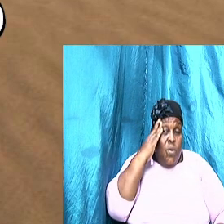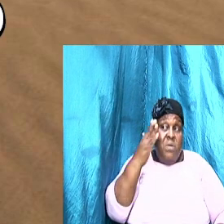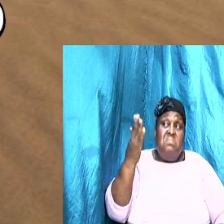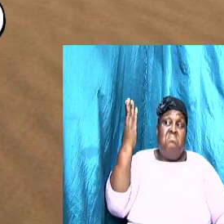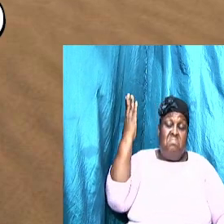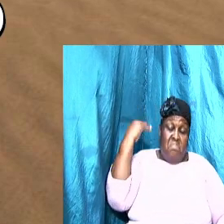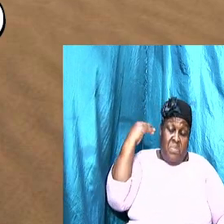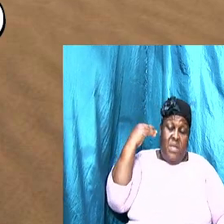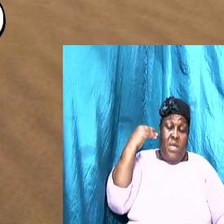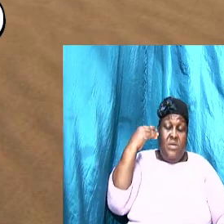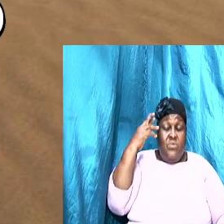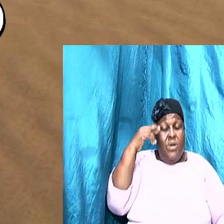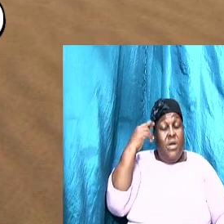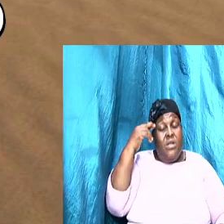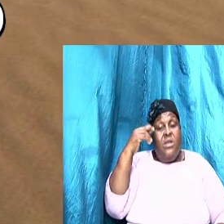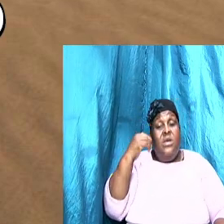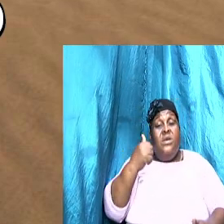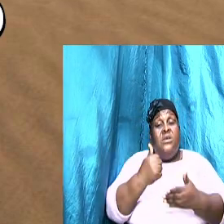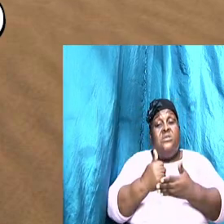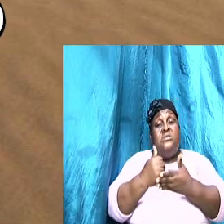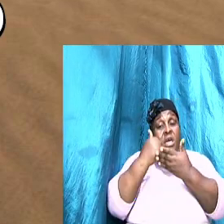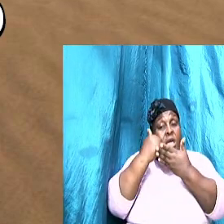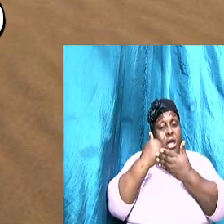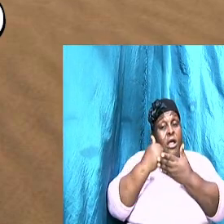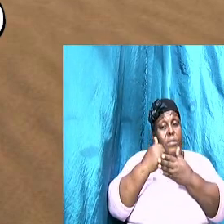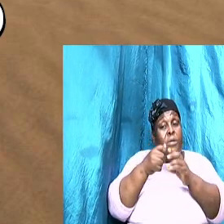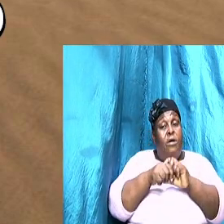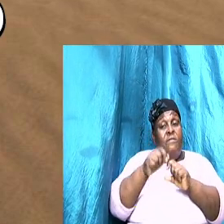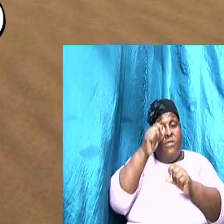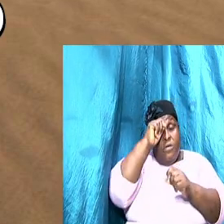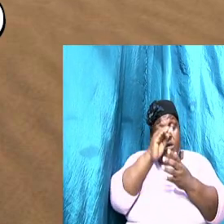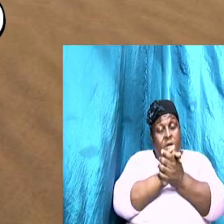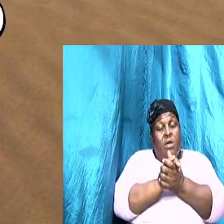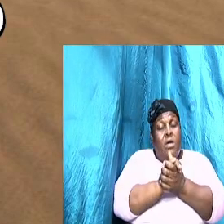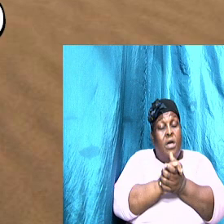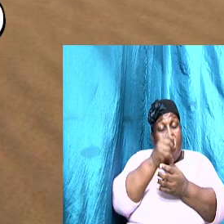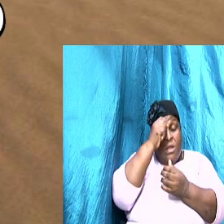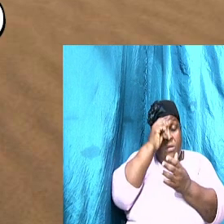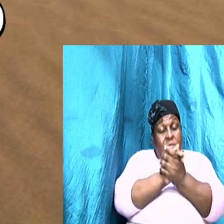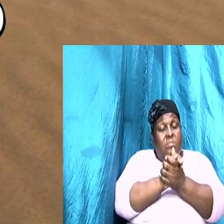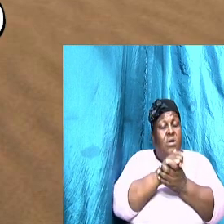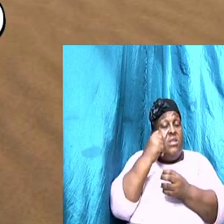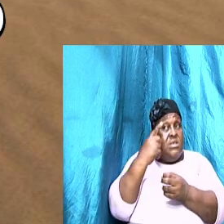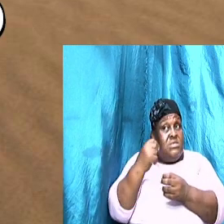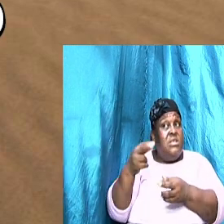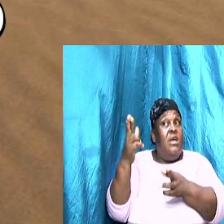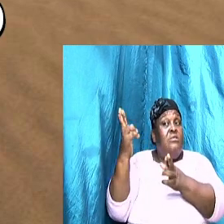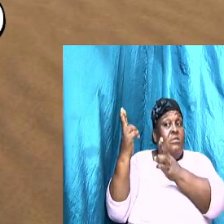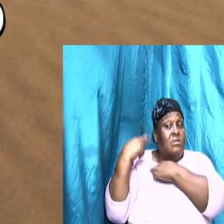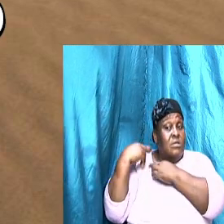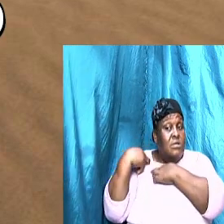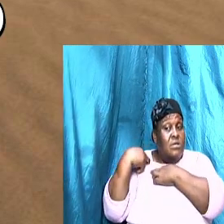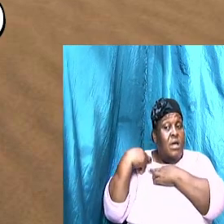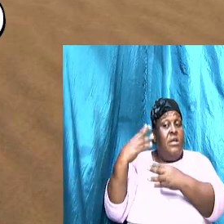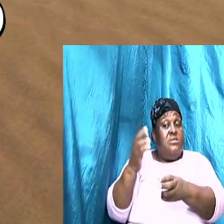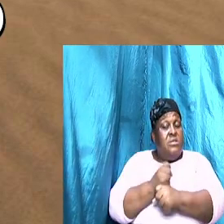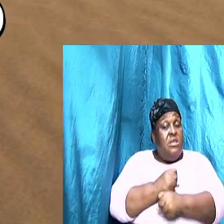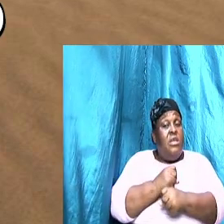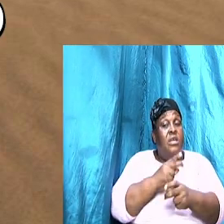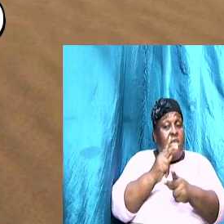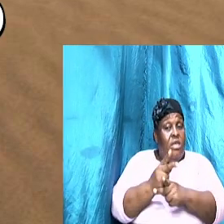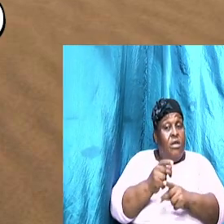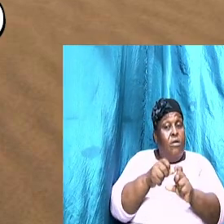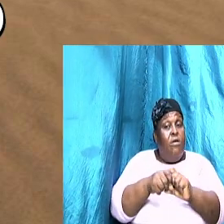recognizes the headship of her husband and the husband understands his responsibility and is taking care of her